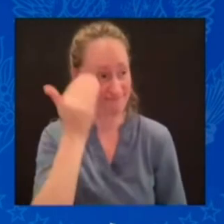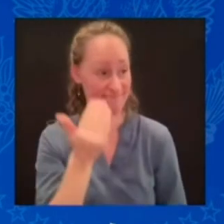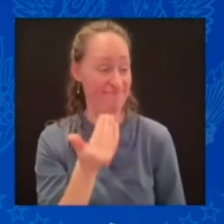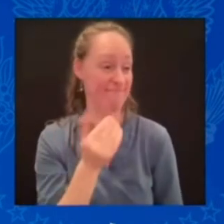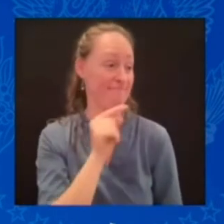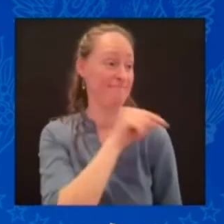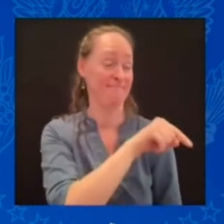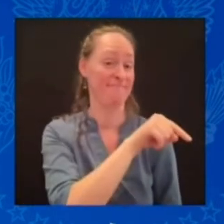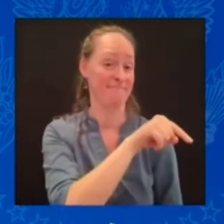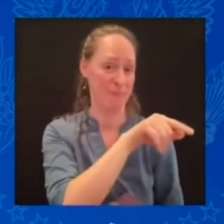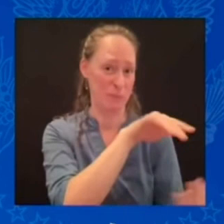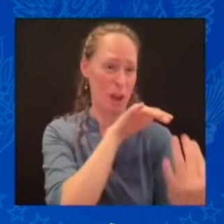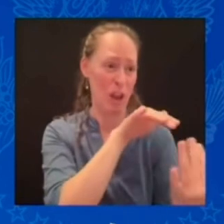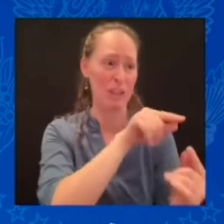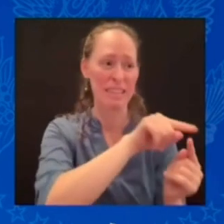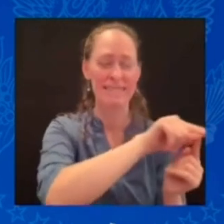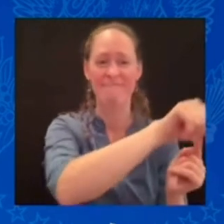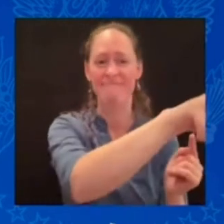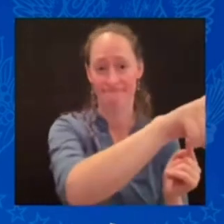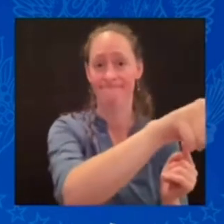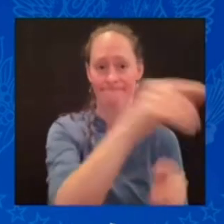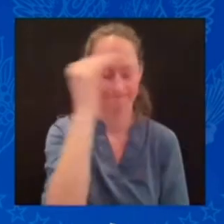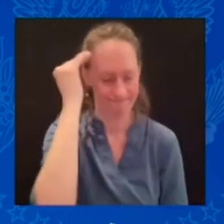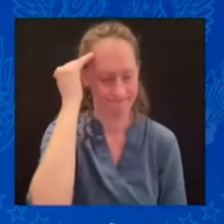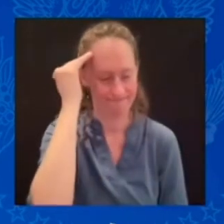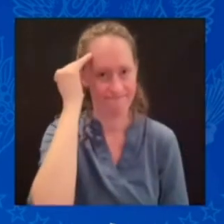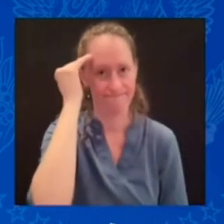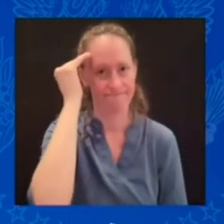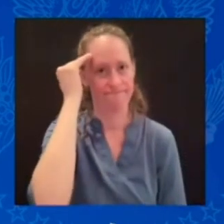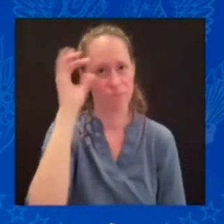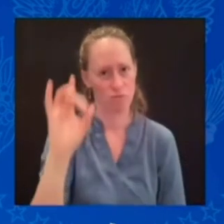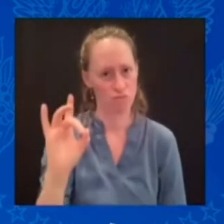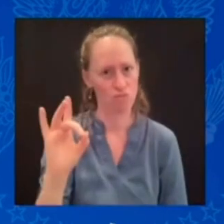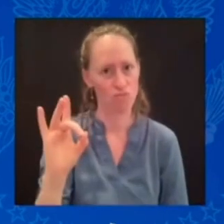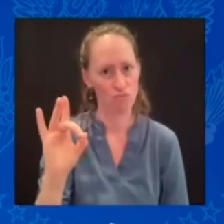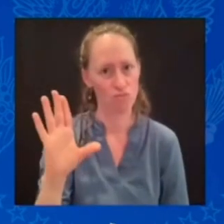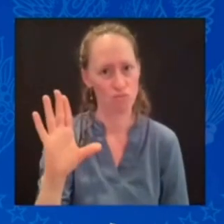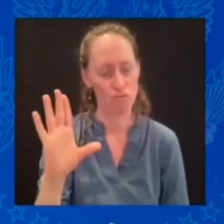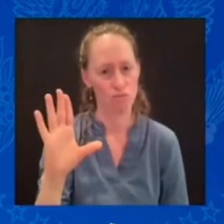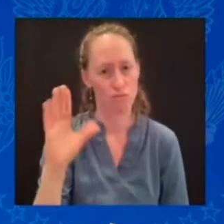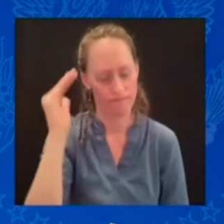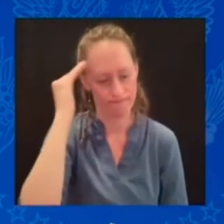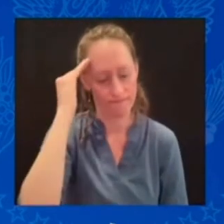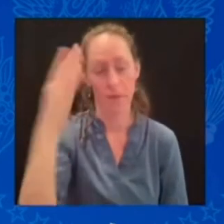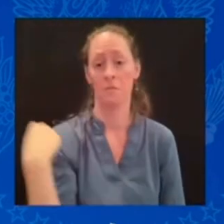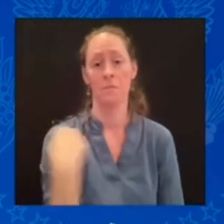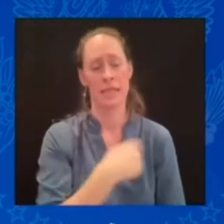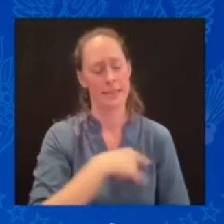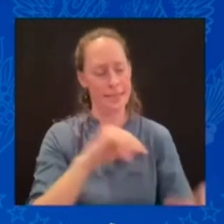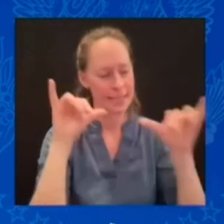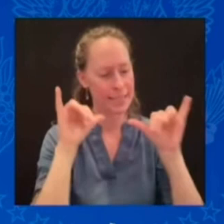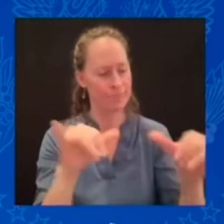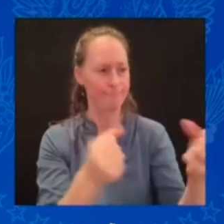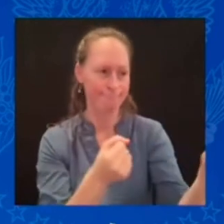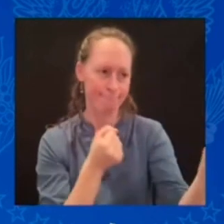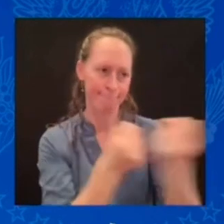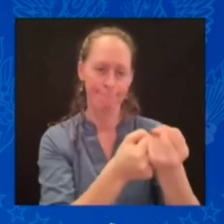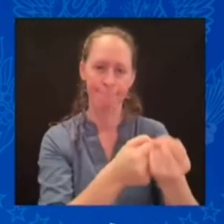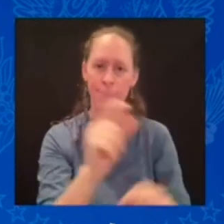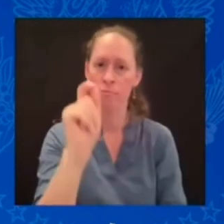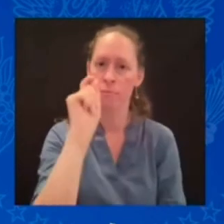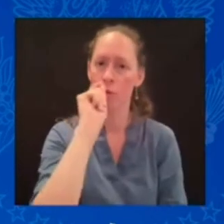will continue support to Ukraine which is defending not only herself but also